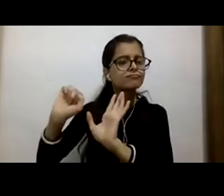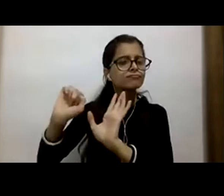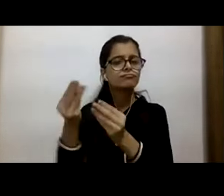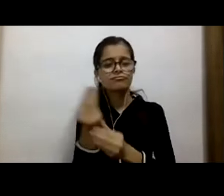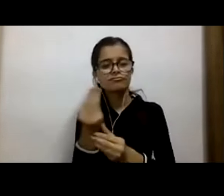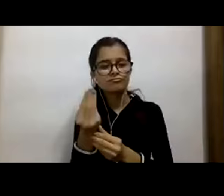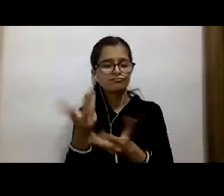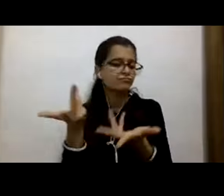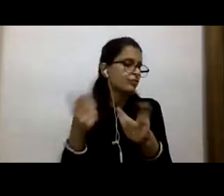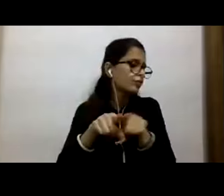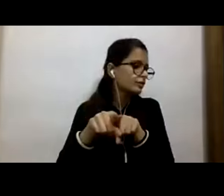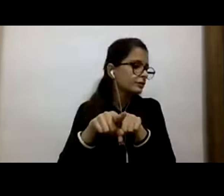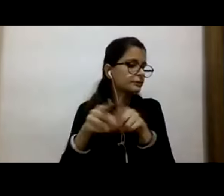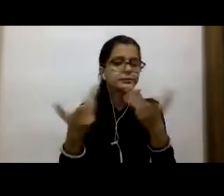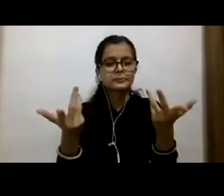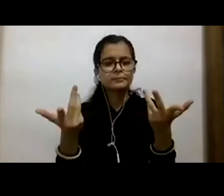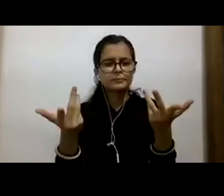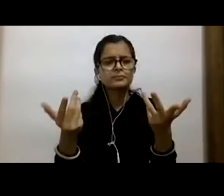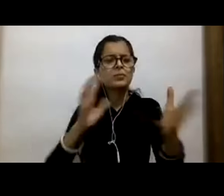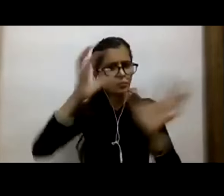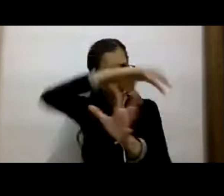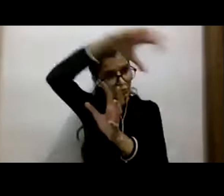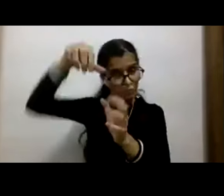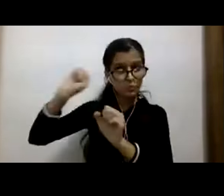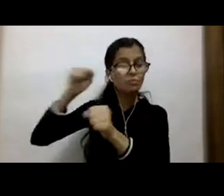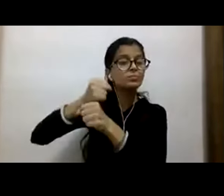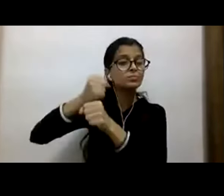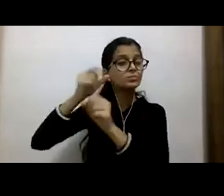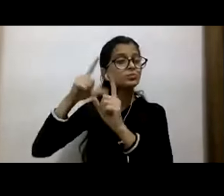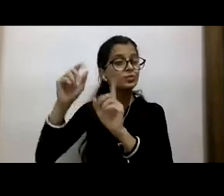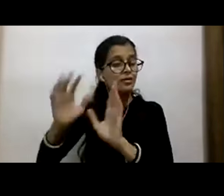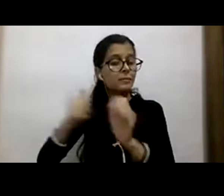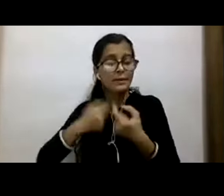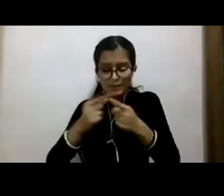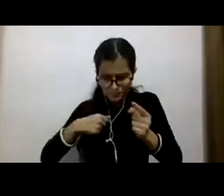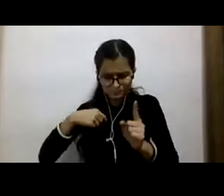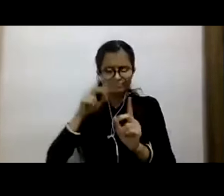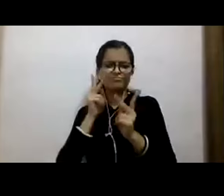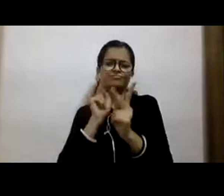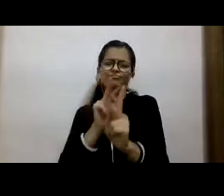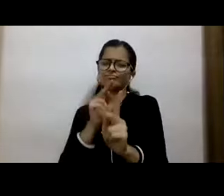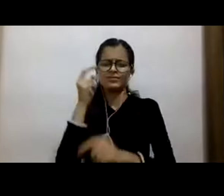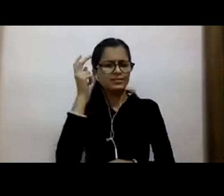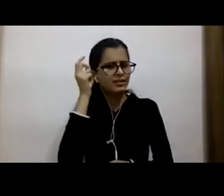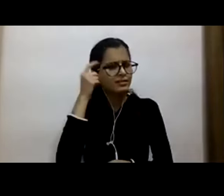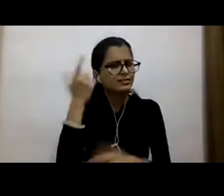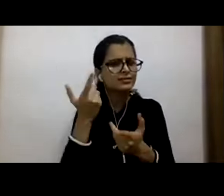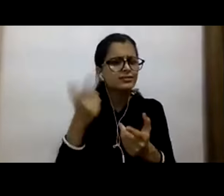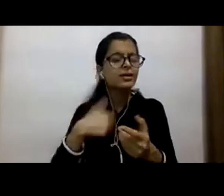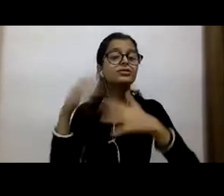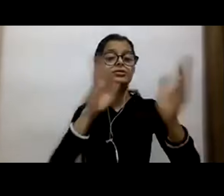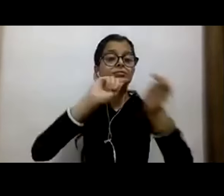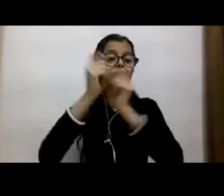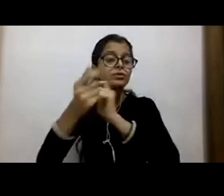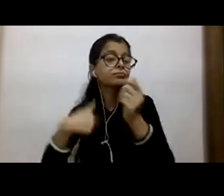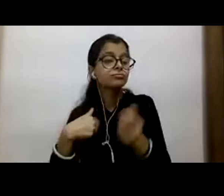things across the board. But I think moving forward, two of my biggest concerns around climate change are the minimal research we've done